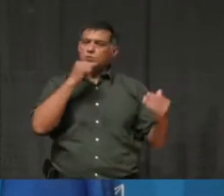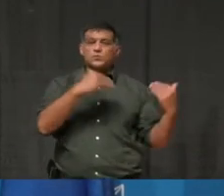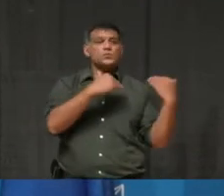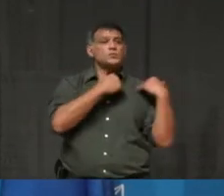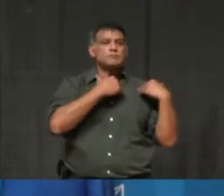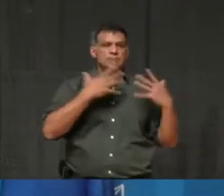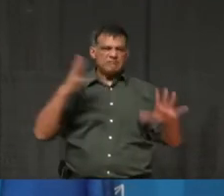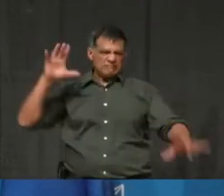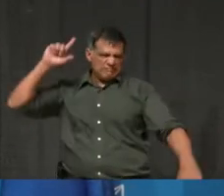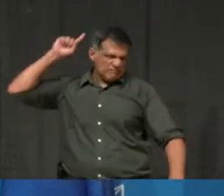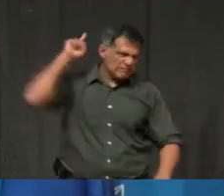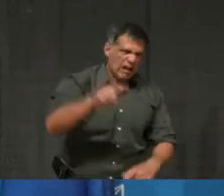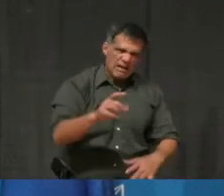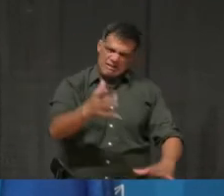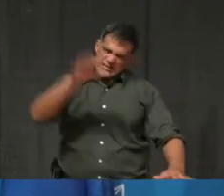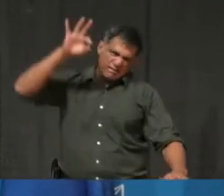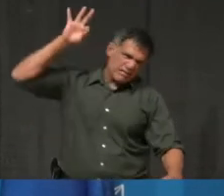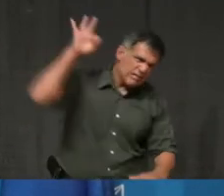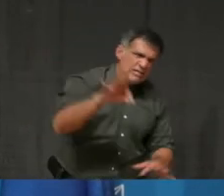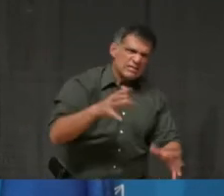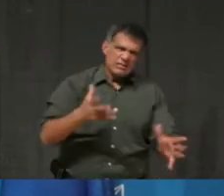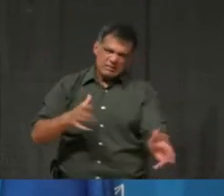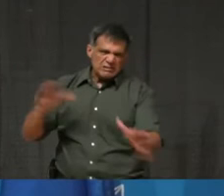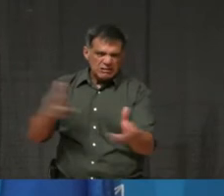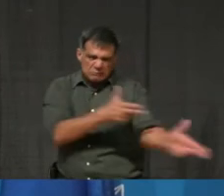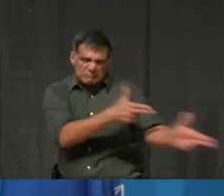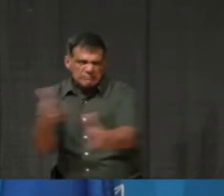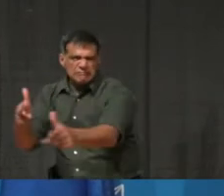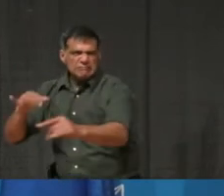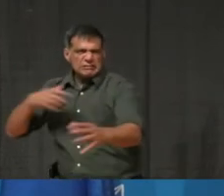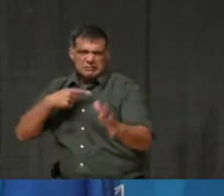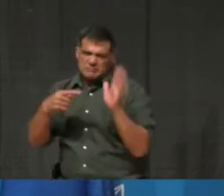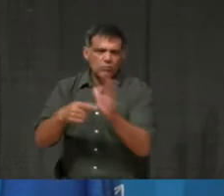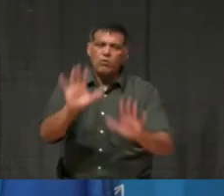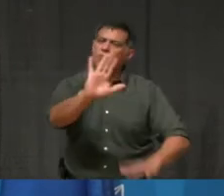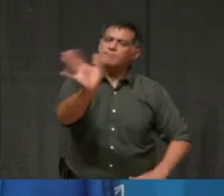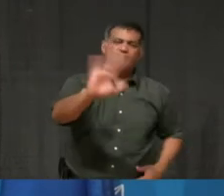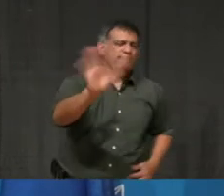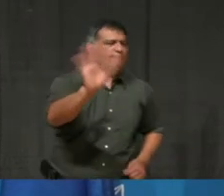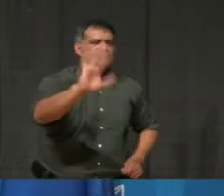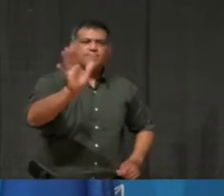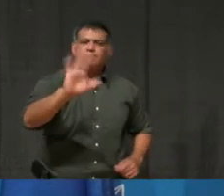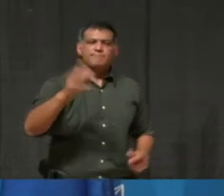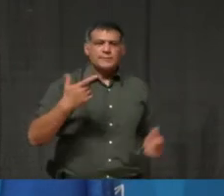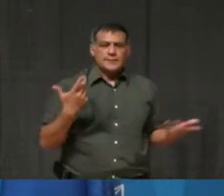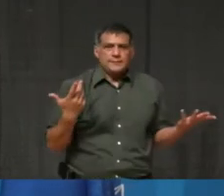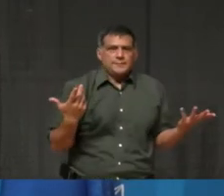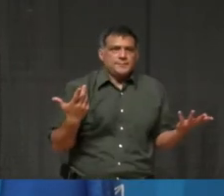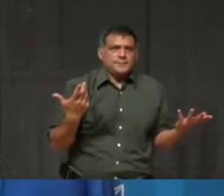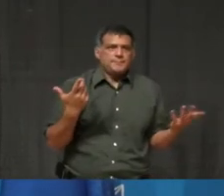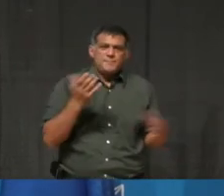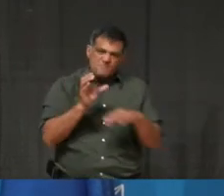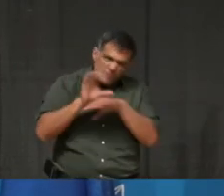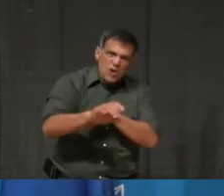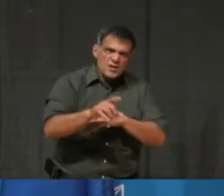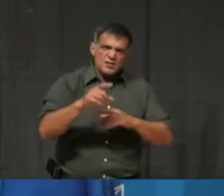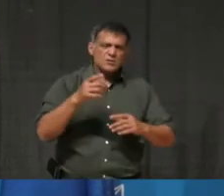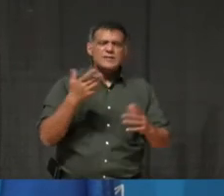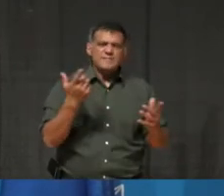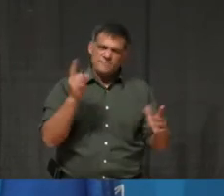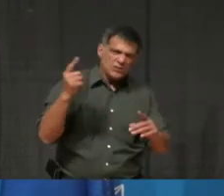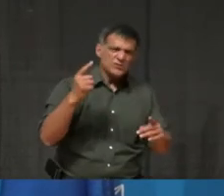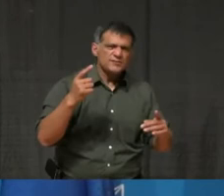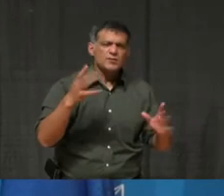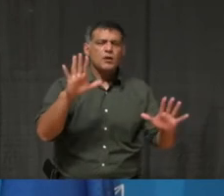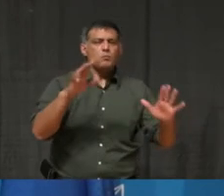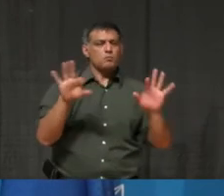and, and really, you know, guns blazing, basically just try to, try to, uh, enforce from the get-go, which is why I think you're speaking to, uh, the education piece